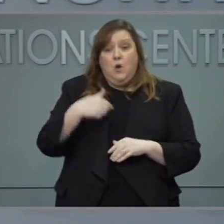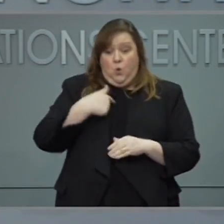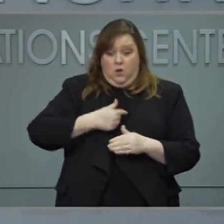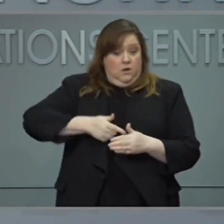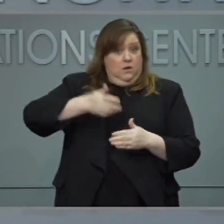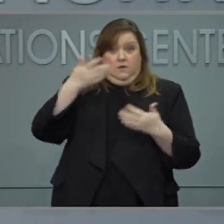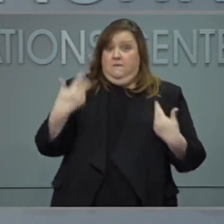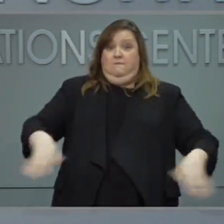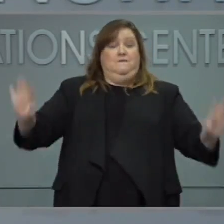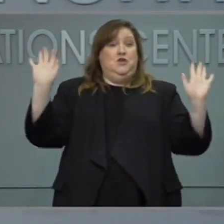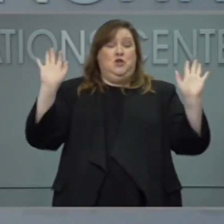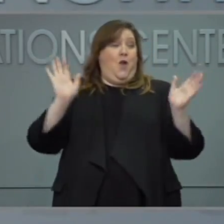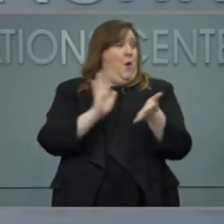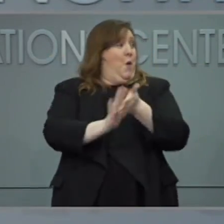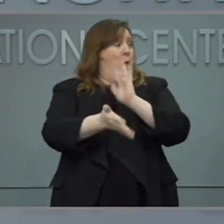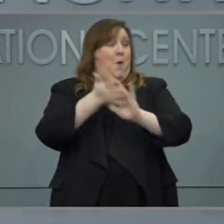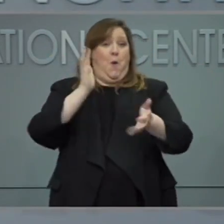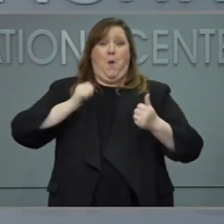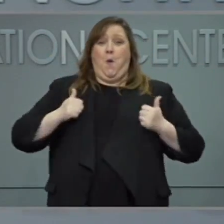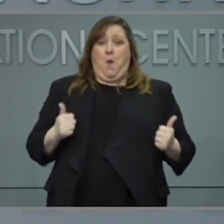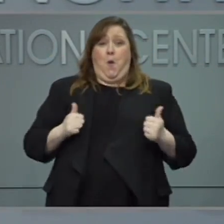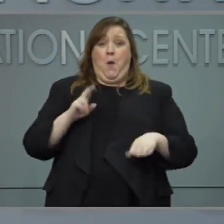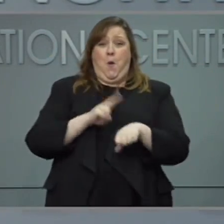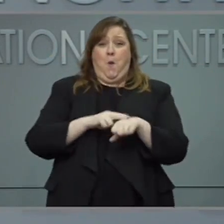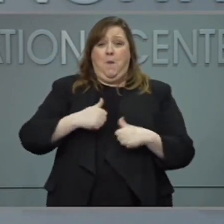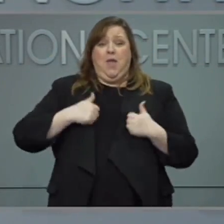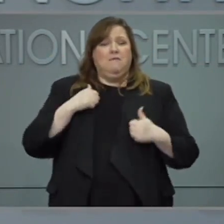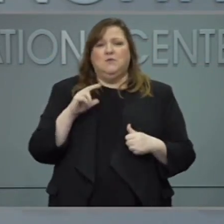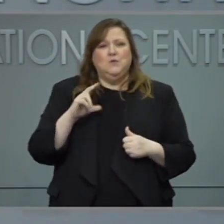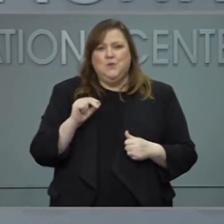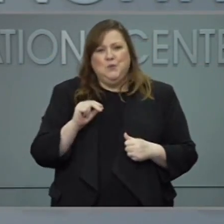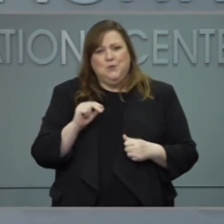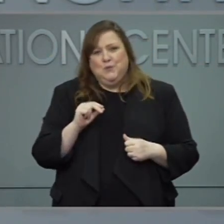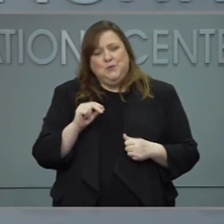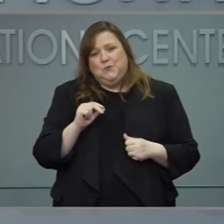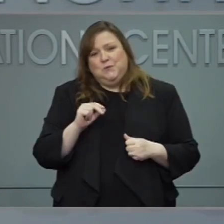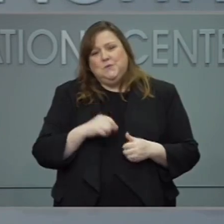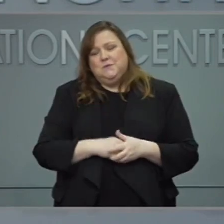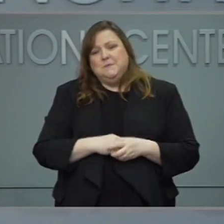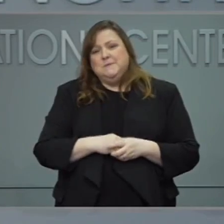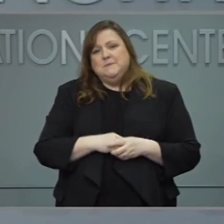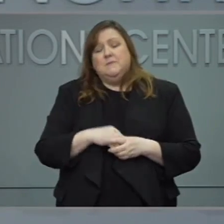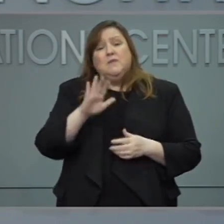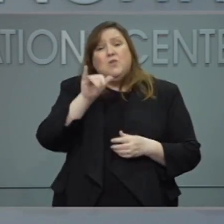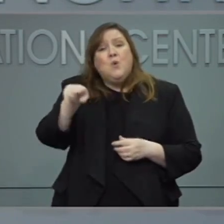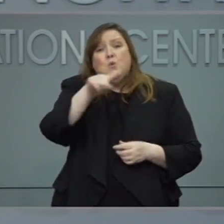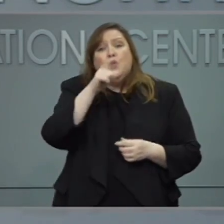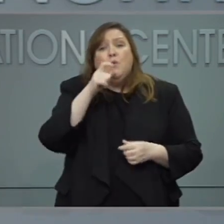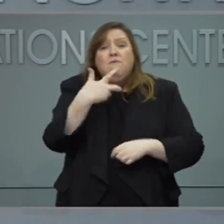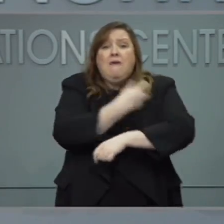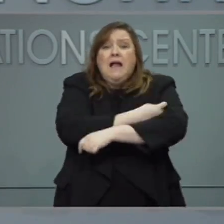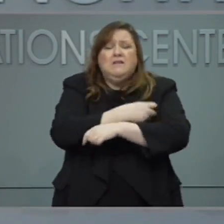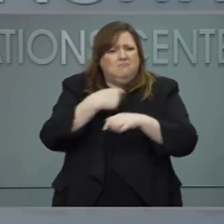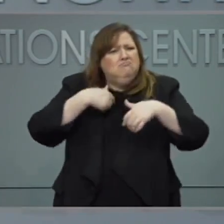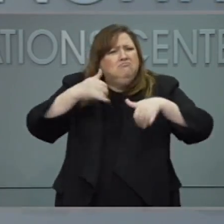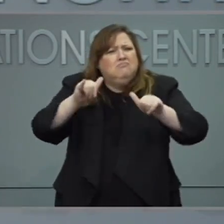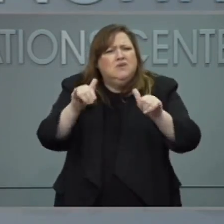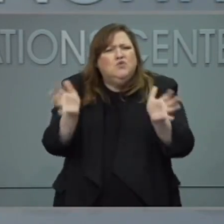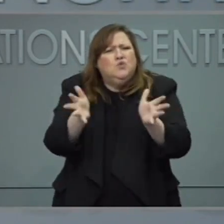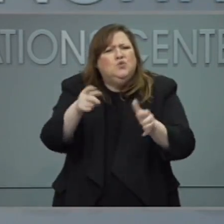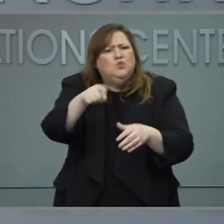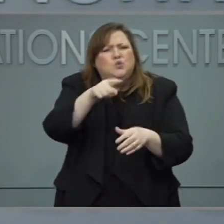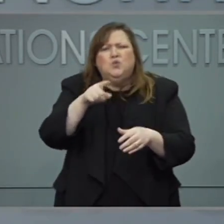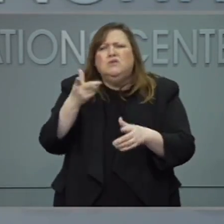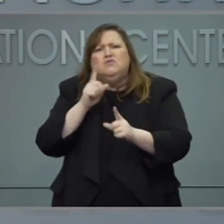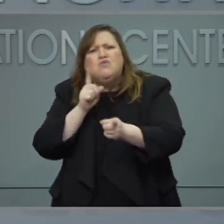end of this pandemic. We still have more to do. Even those of us who are vaccinated, I would encourage you to talk to your friends and